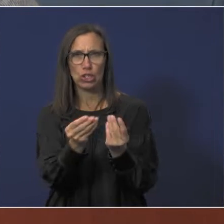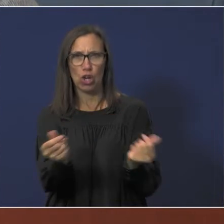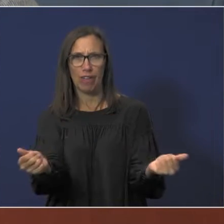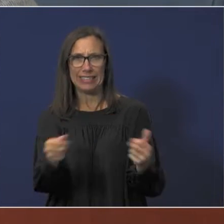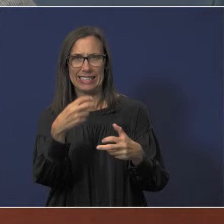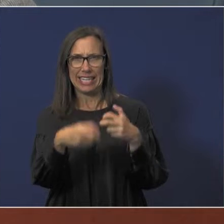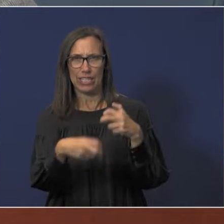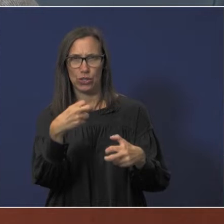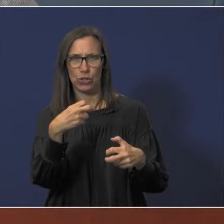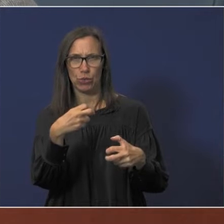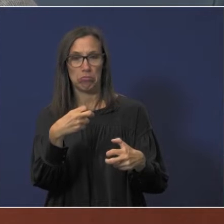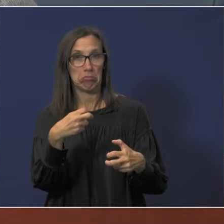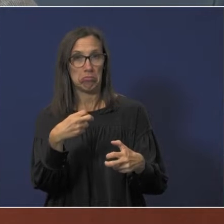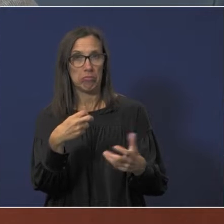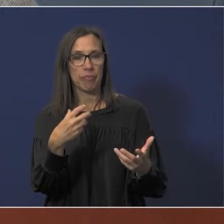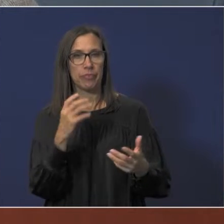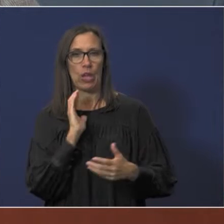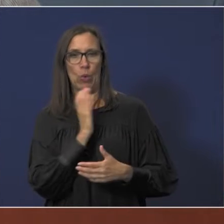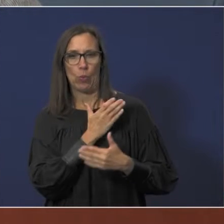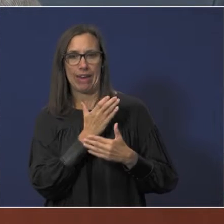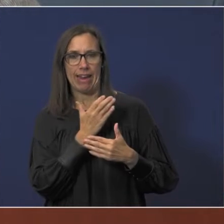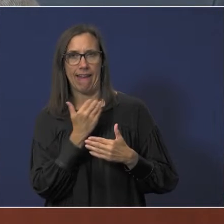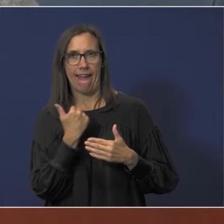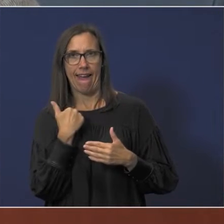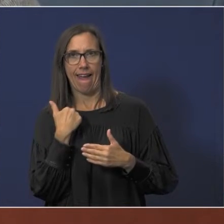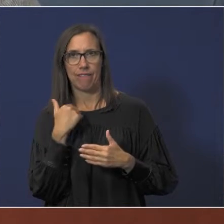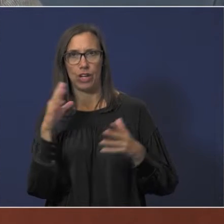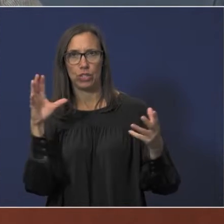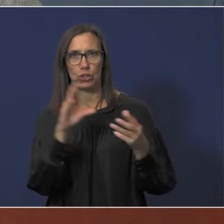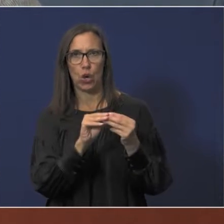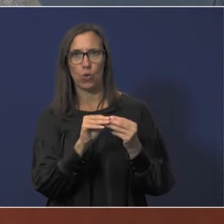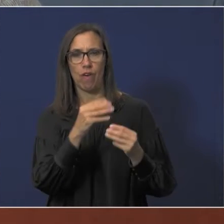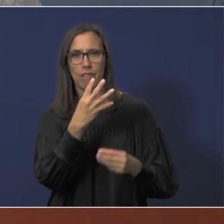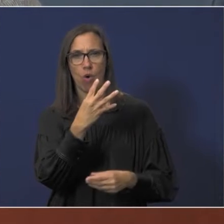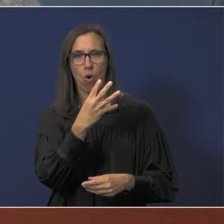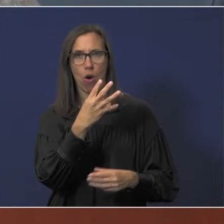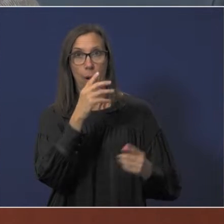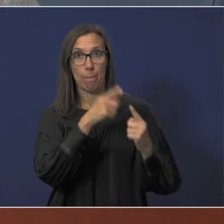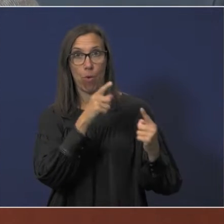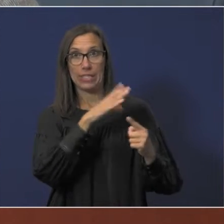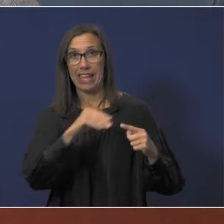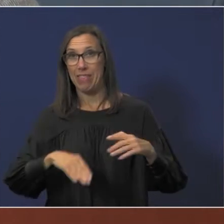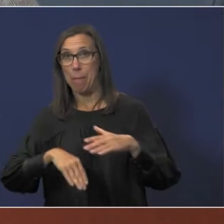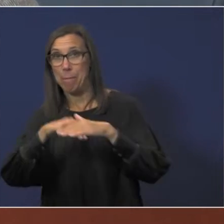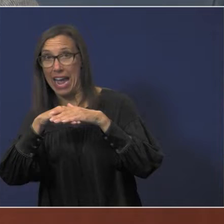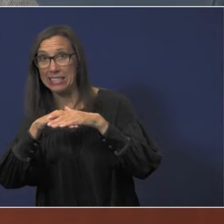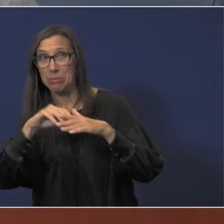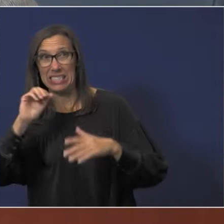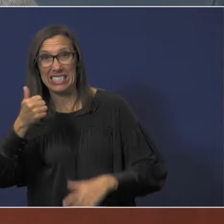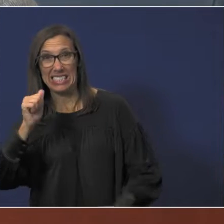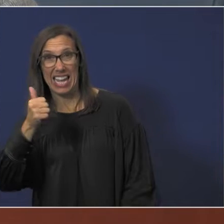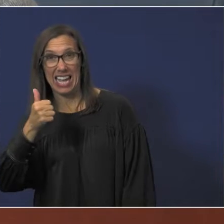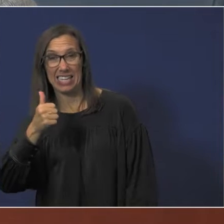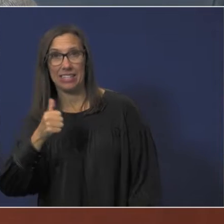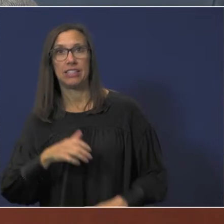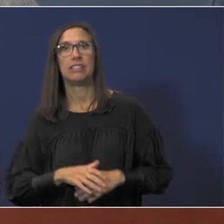issue. And we had a total of four points, and the maximum number is 10.